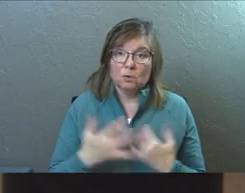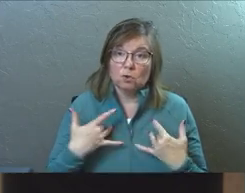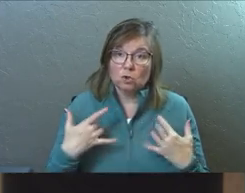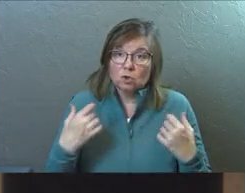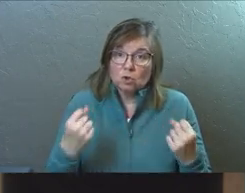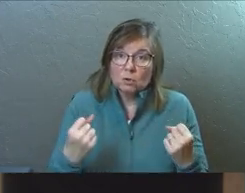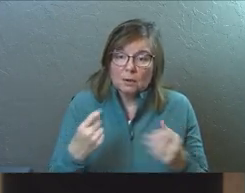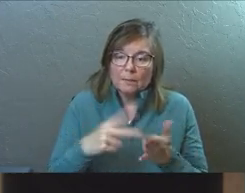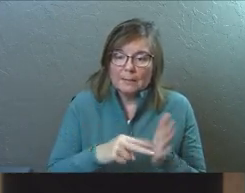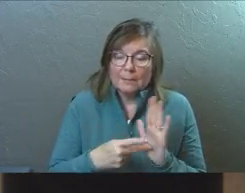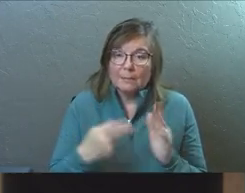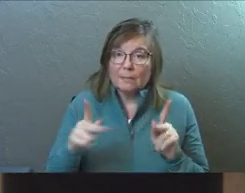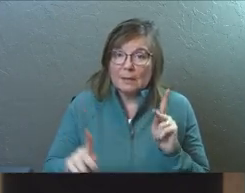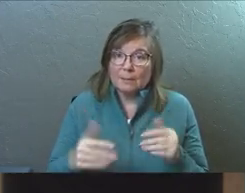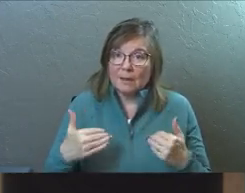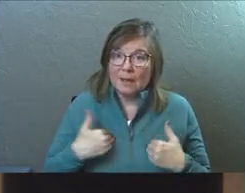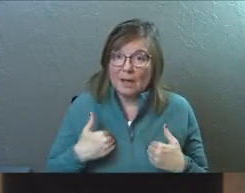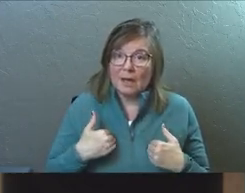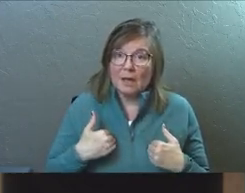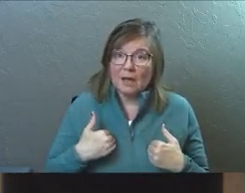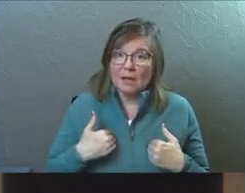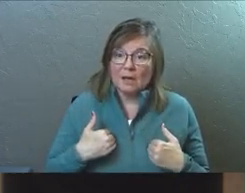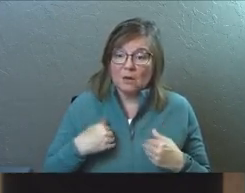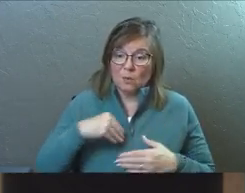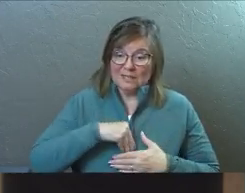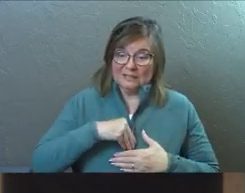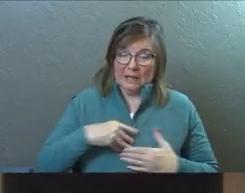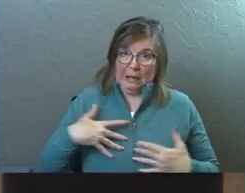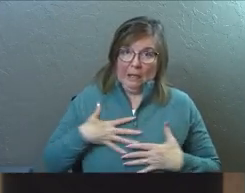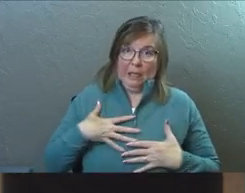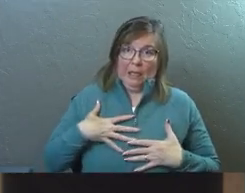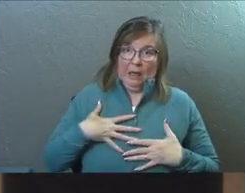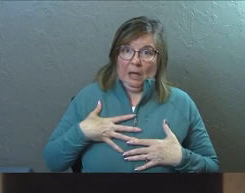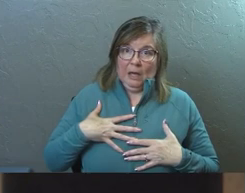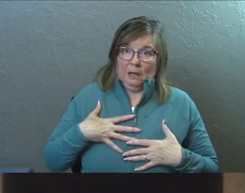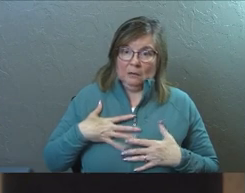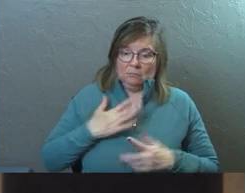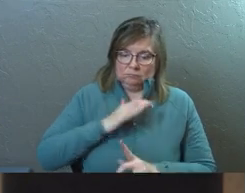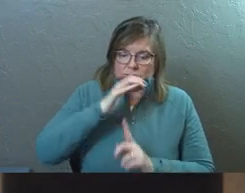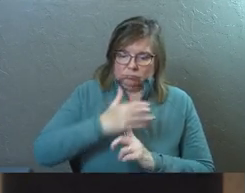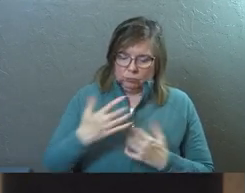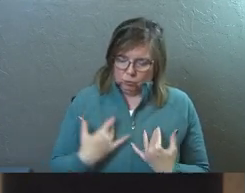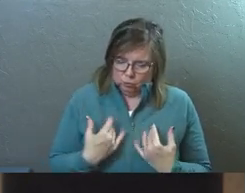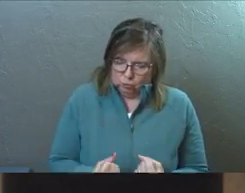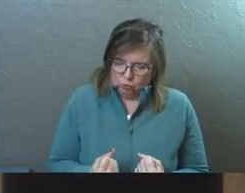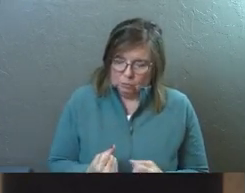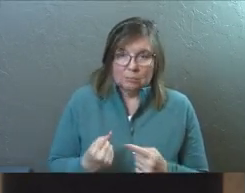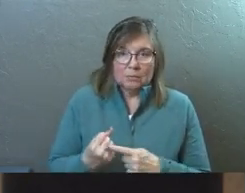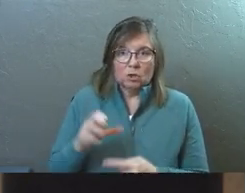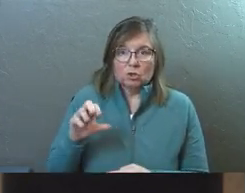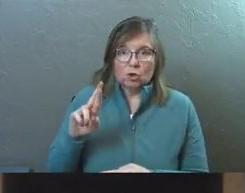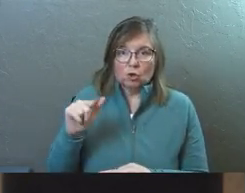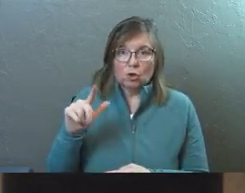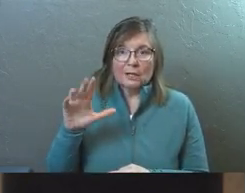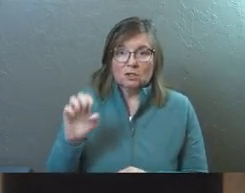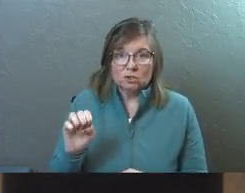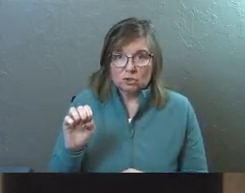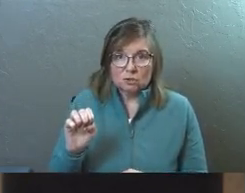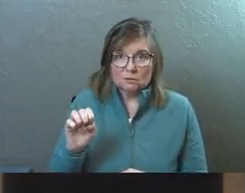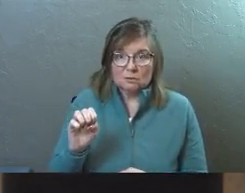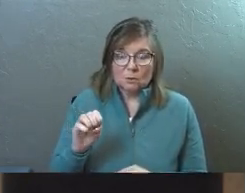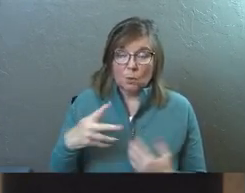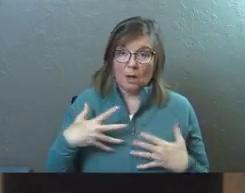Courage is what people have when they're filled with fear. When you're filled with fear, you make a courageous